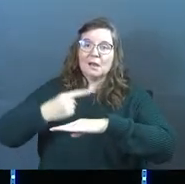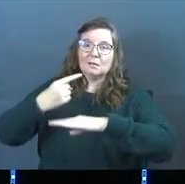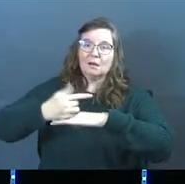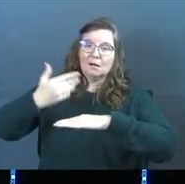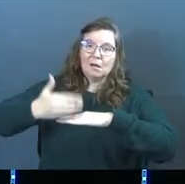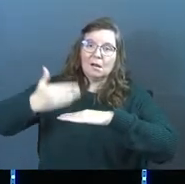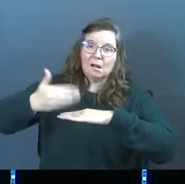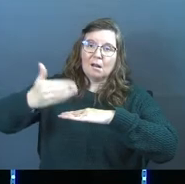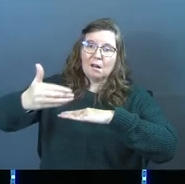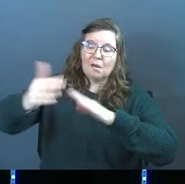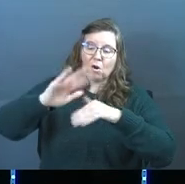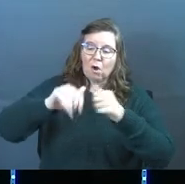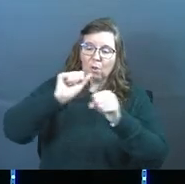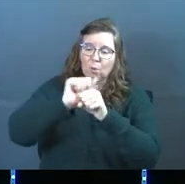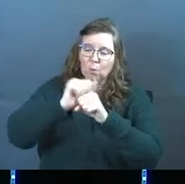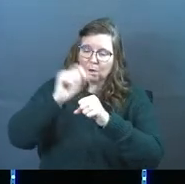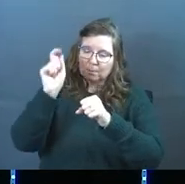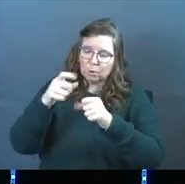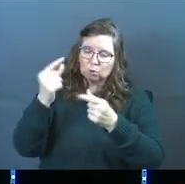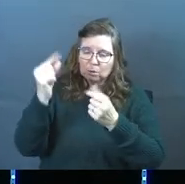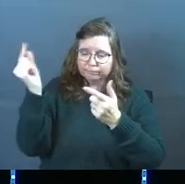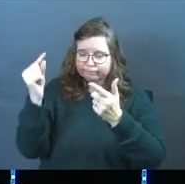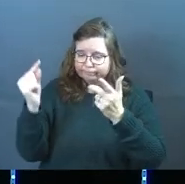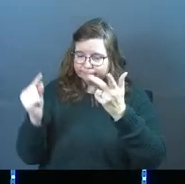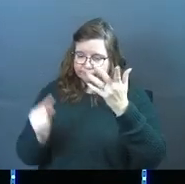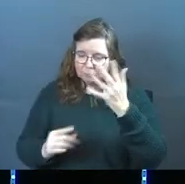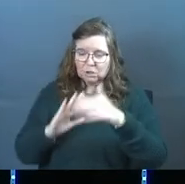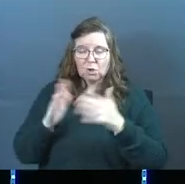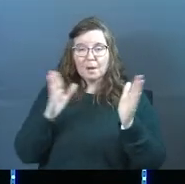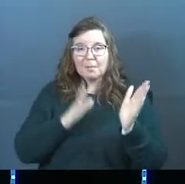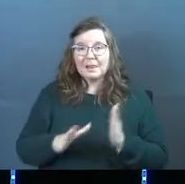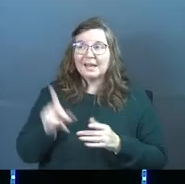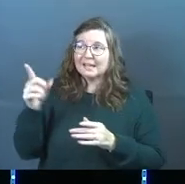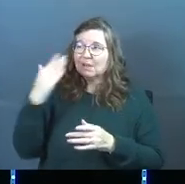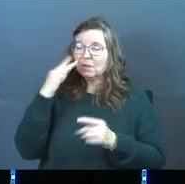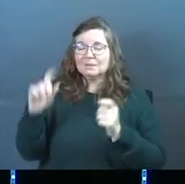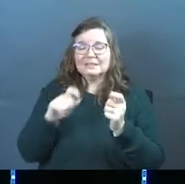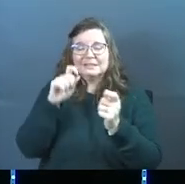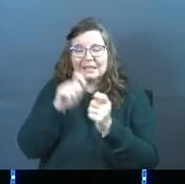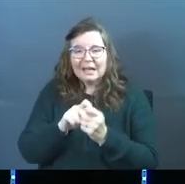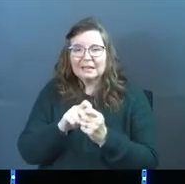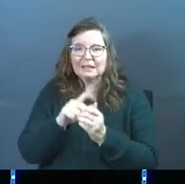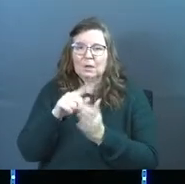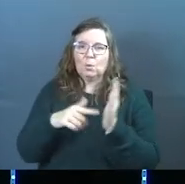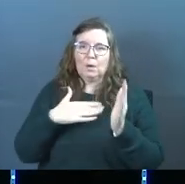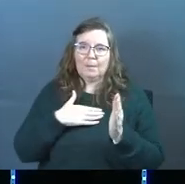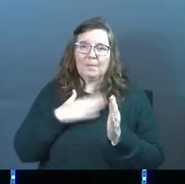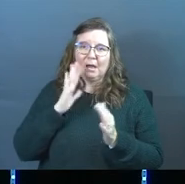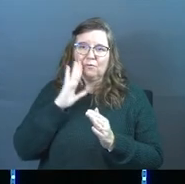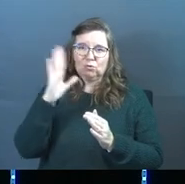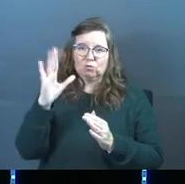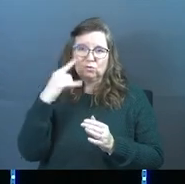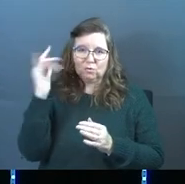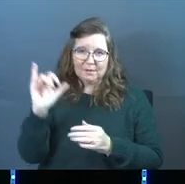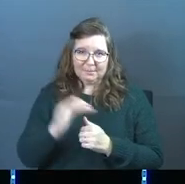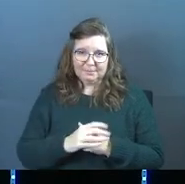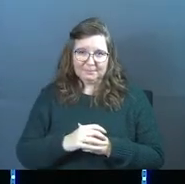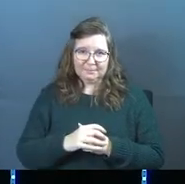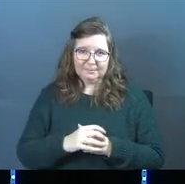my life and all the works that I'm supposed to do before I die. It's all planned out. He knows exactly what my destiny is.